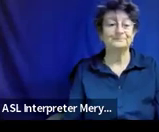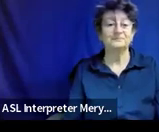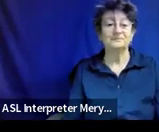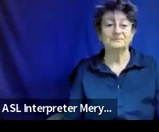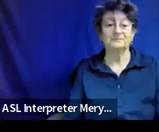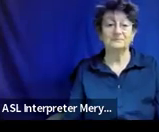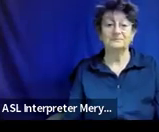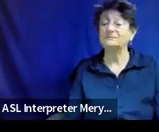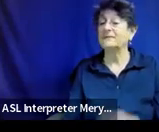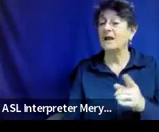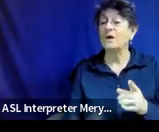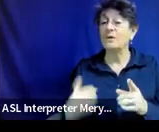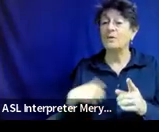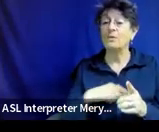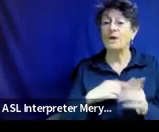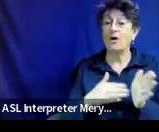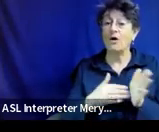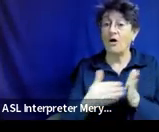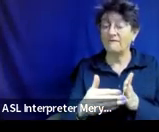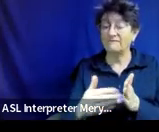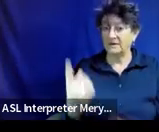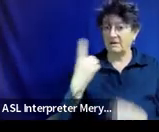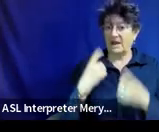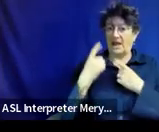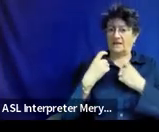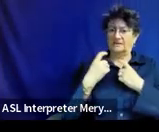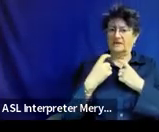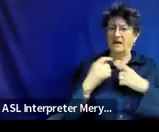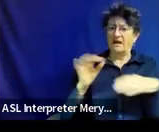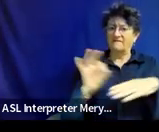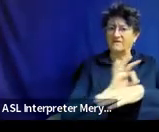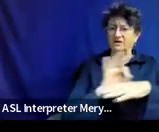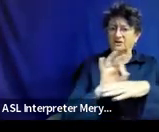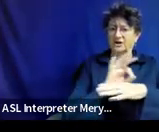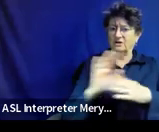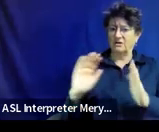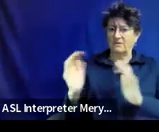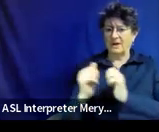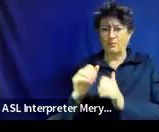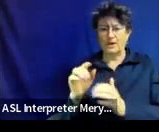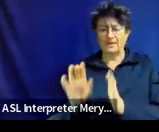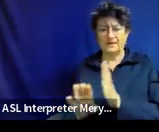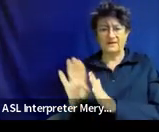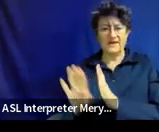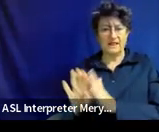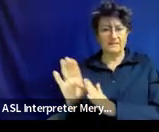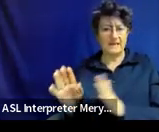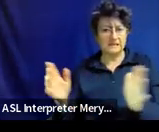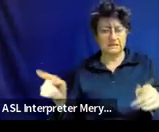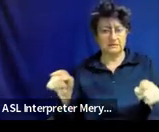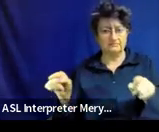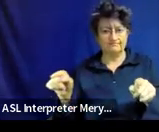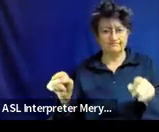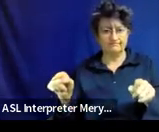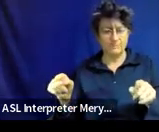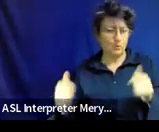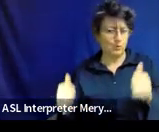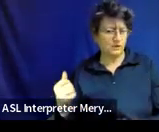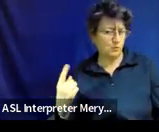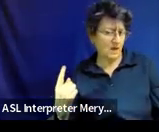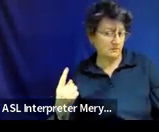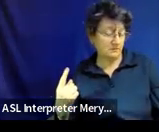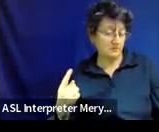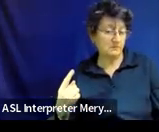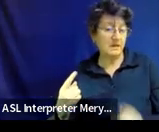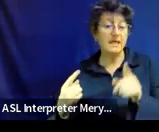We often get asked this question about functional versus developmental, and which is it? And we would say, I think that